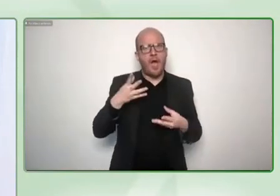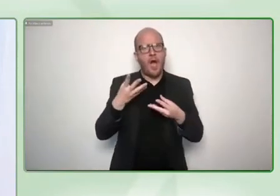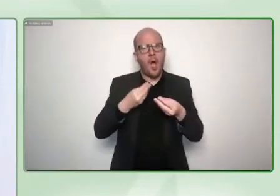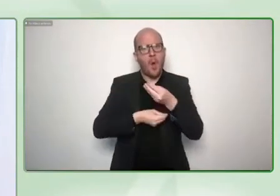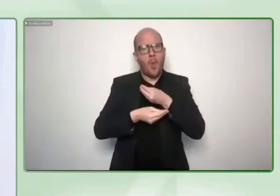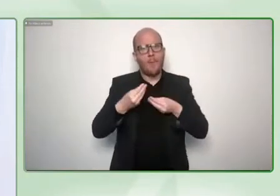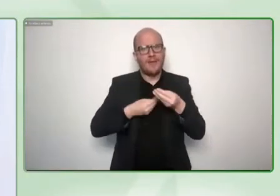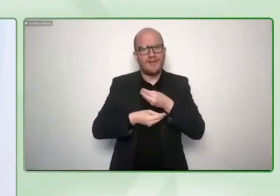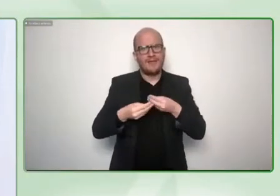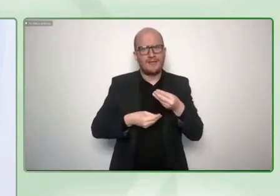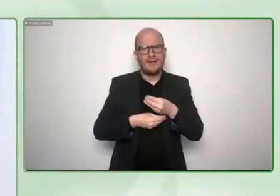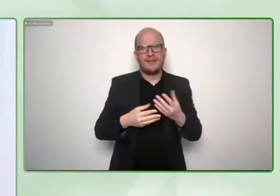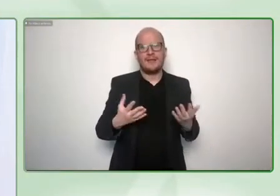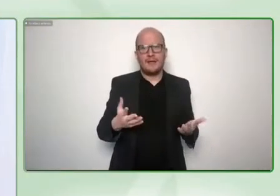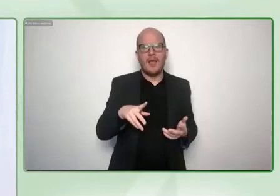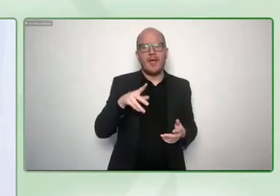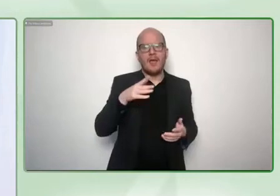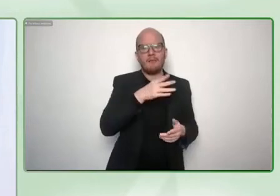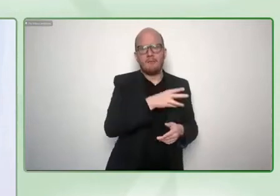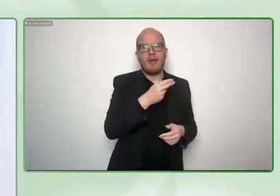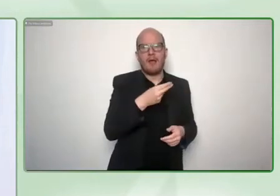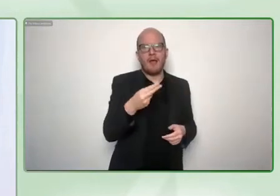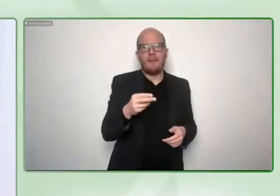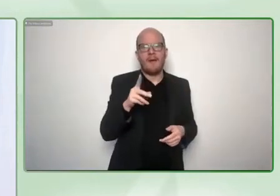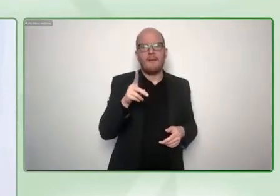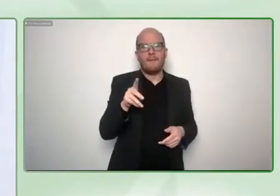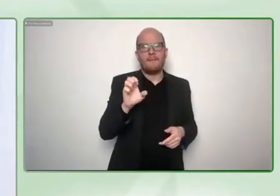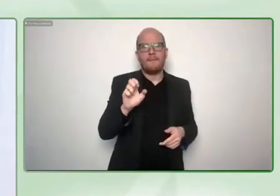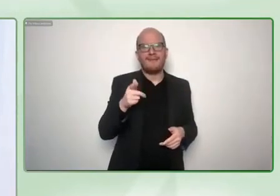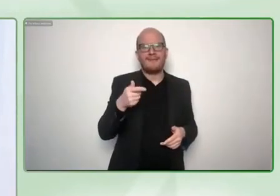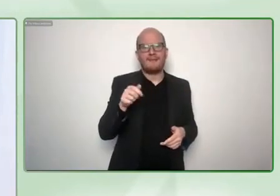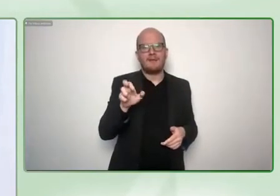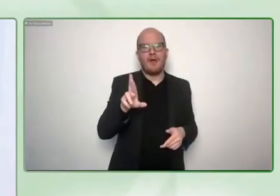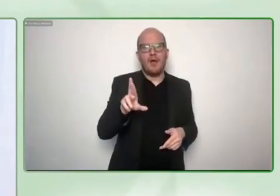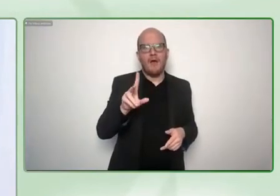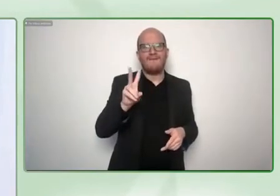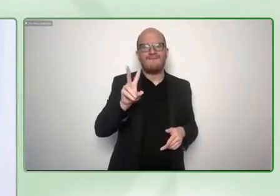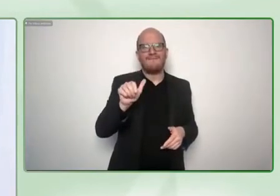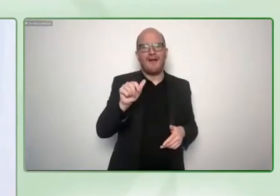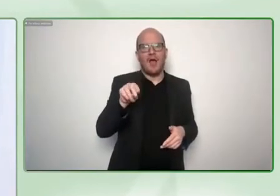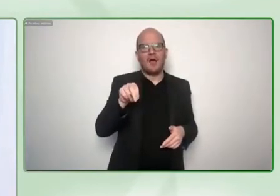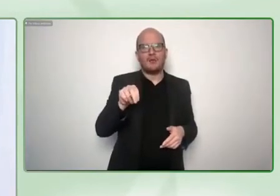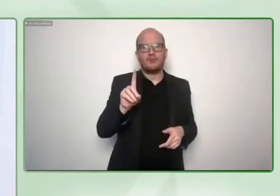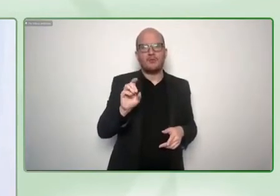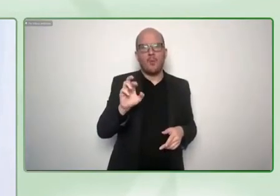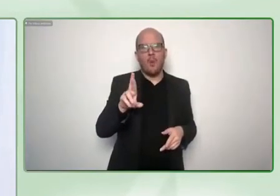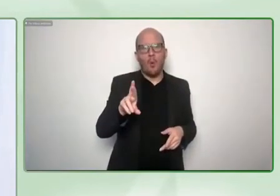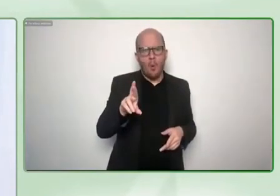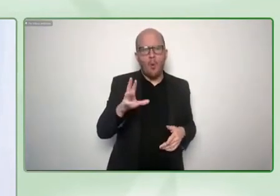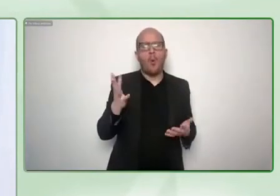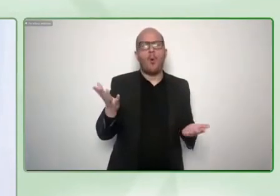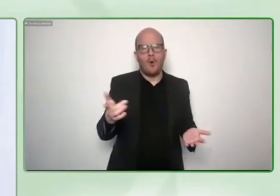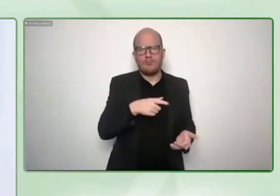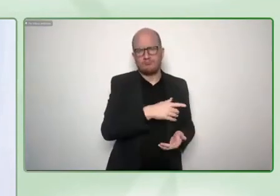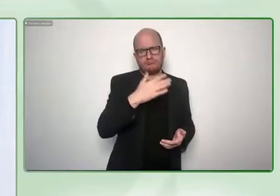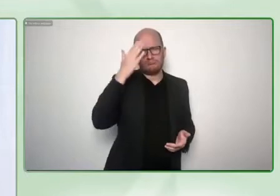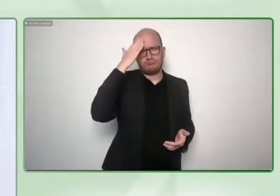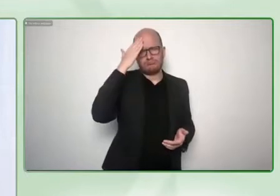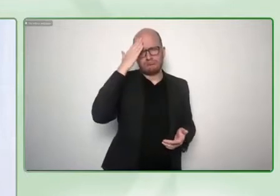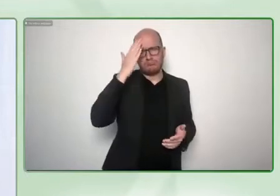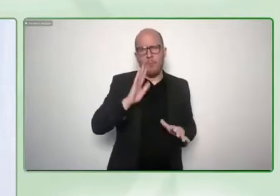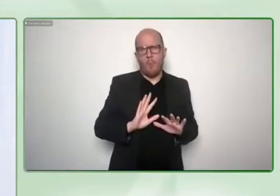and he has a long-term experience also in exploring and researching how this going international for social enterprise